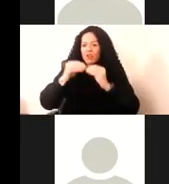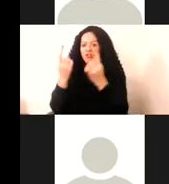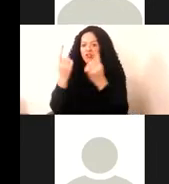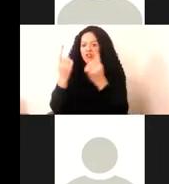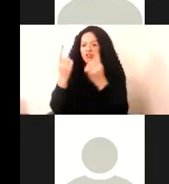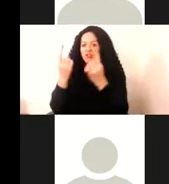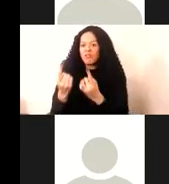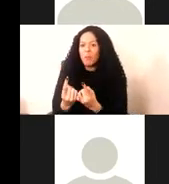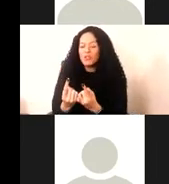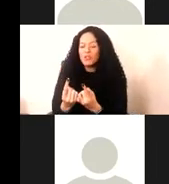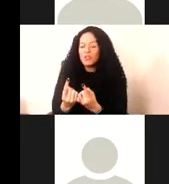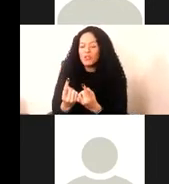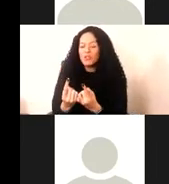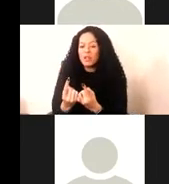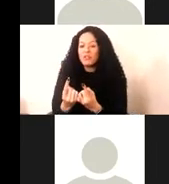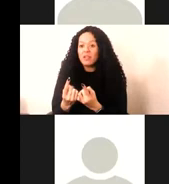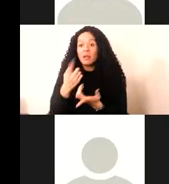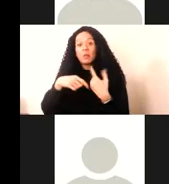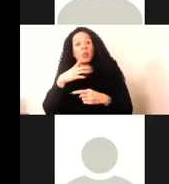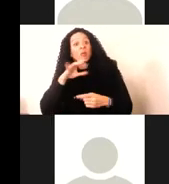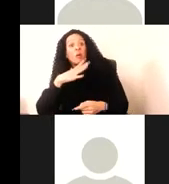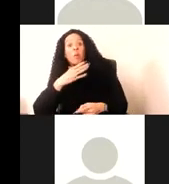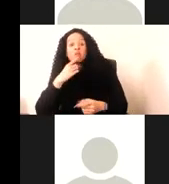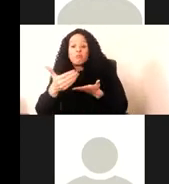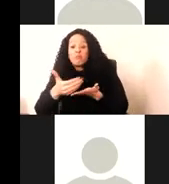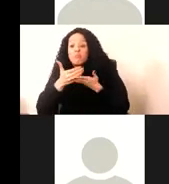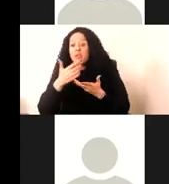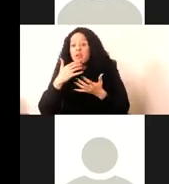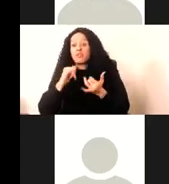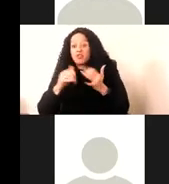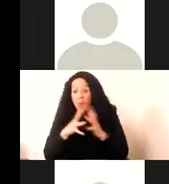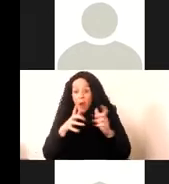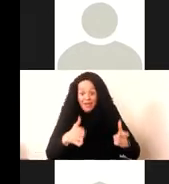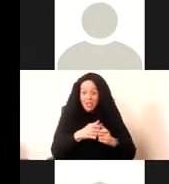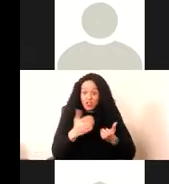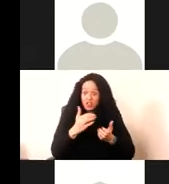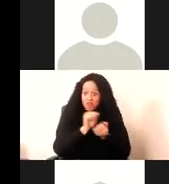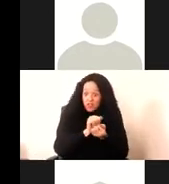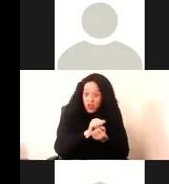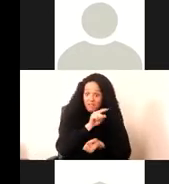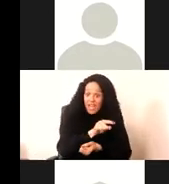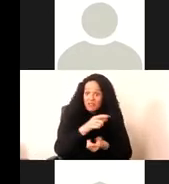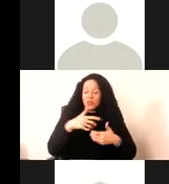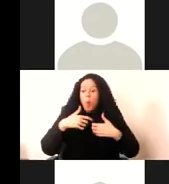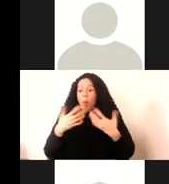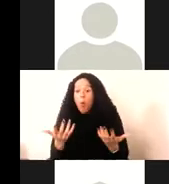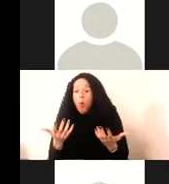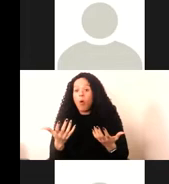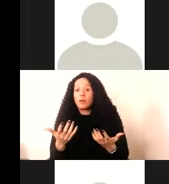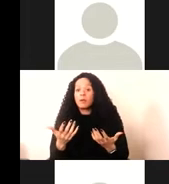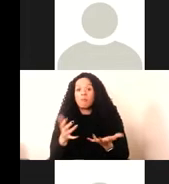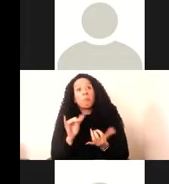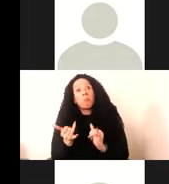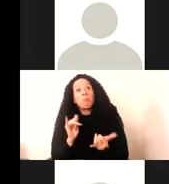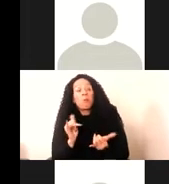be wishing to preserve proprietary software packages themselves or perhaps